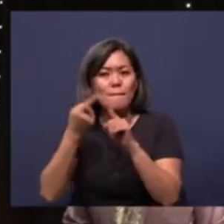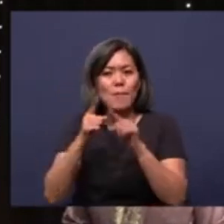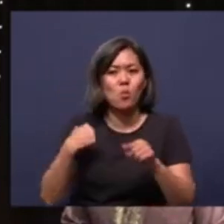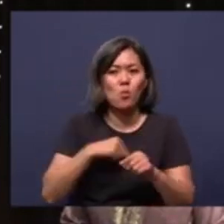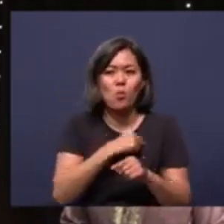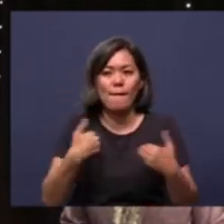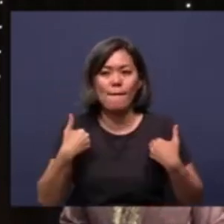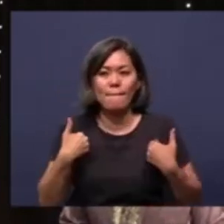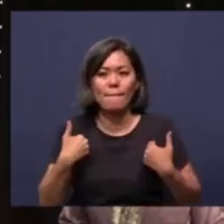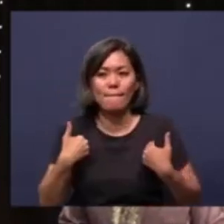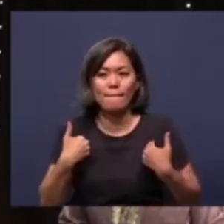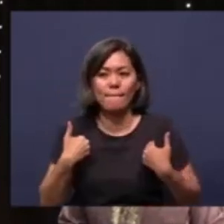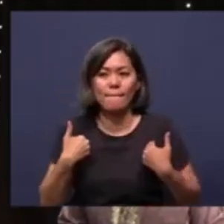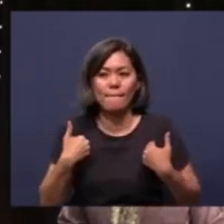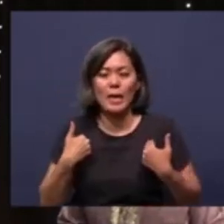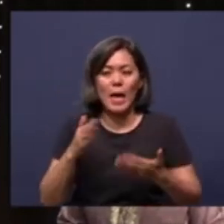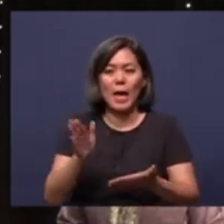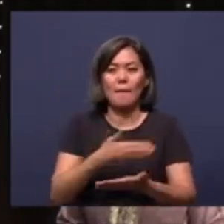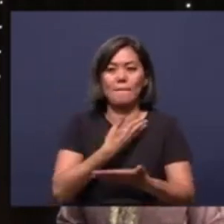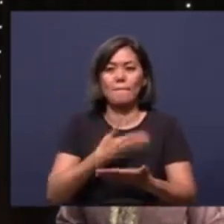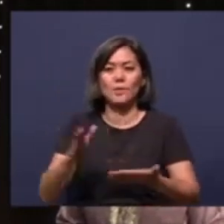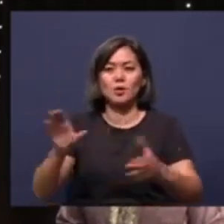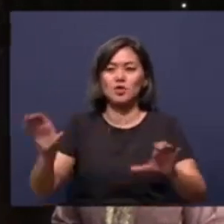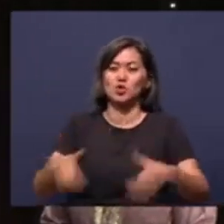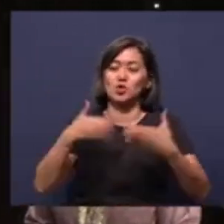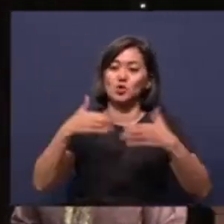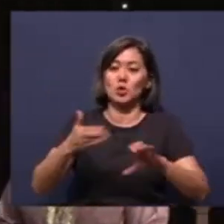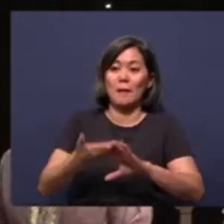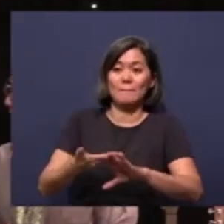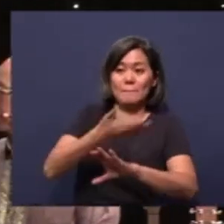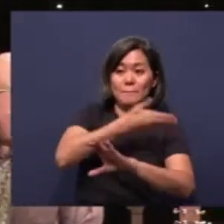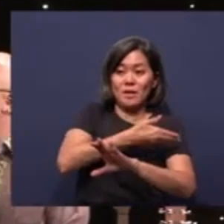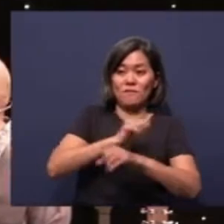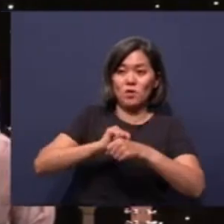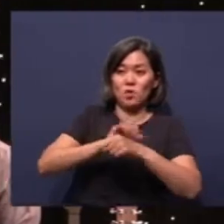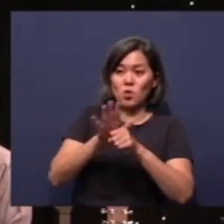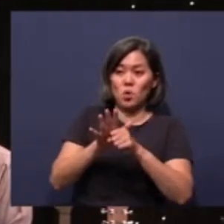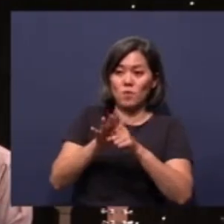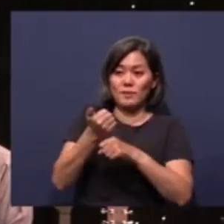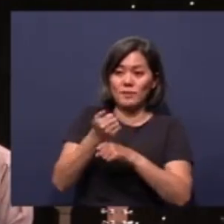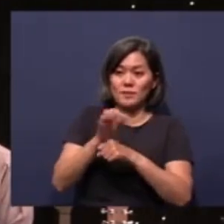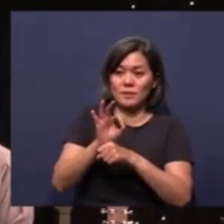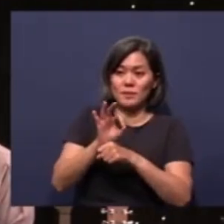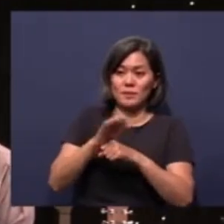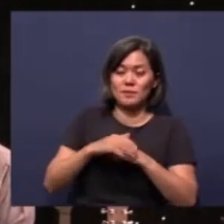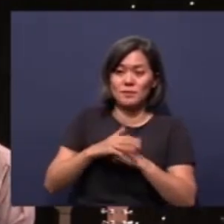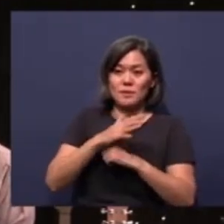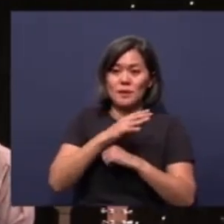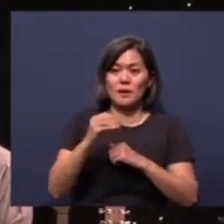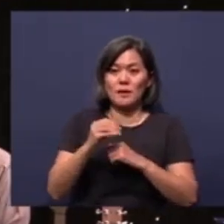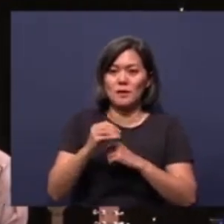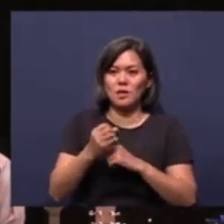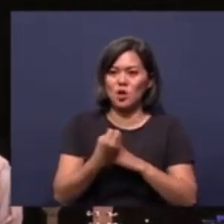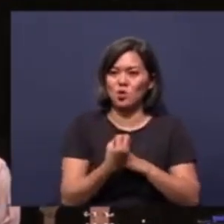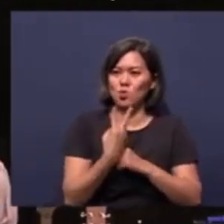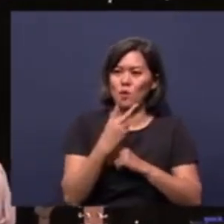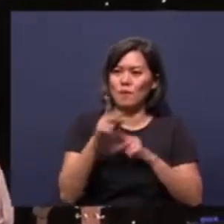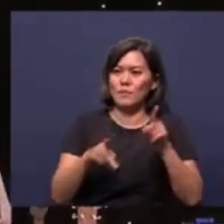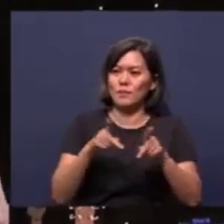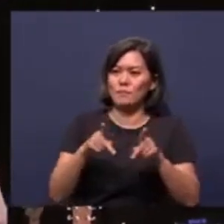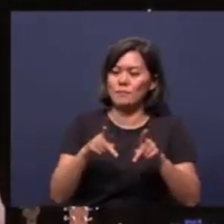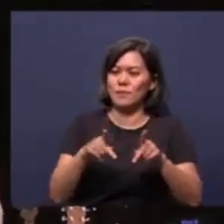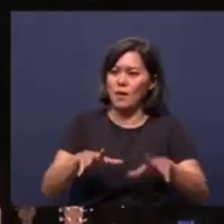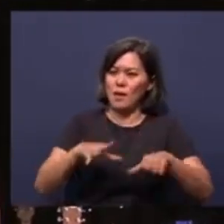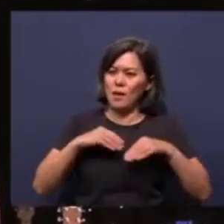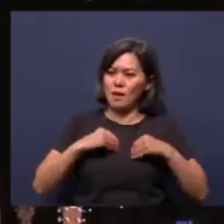musical concert before COVID-19, and there were 12 people accepted